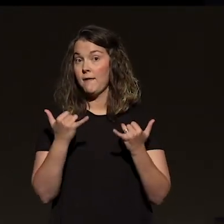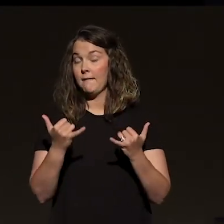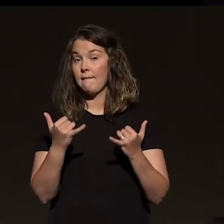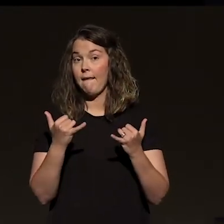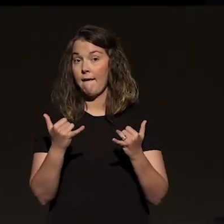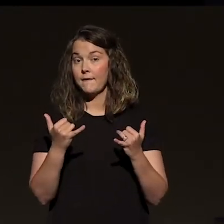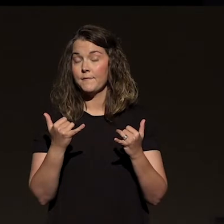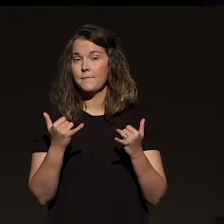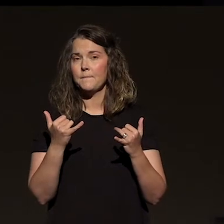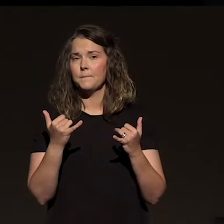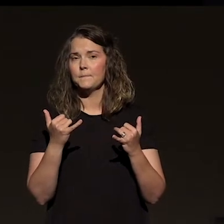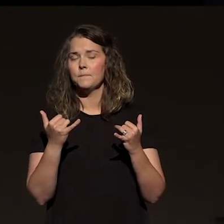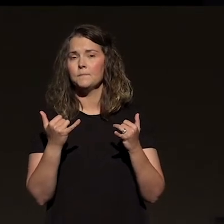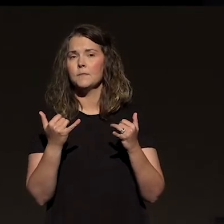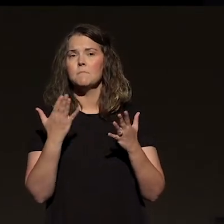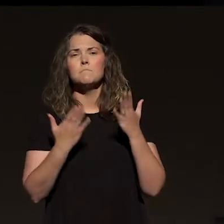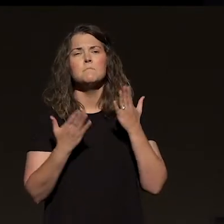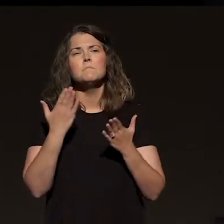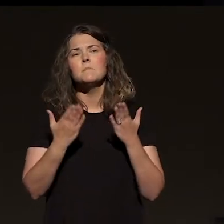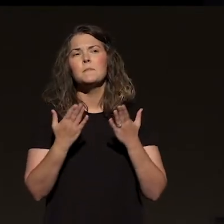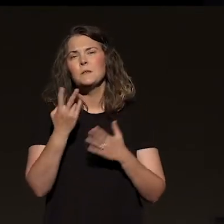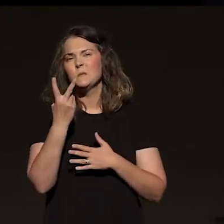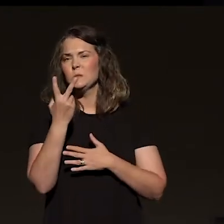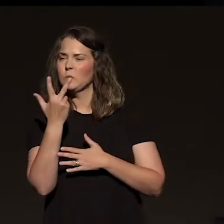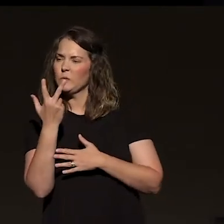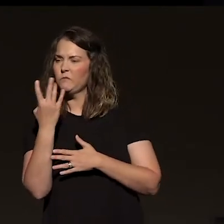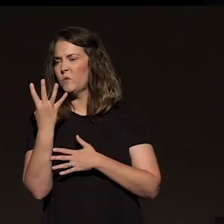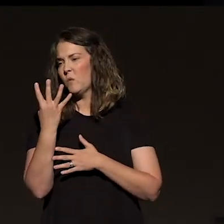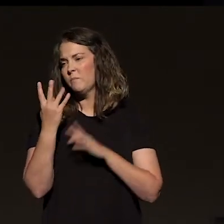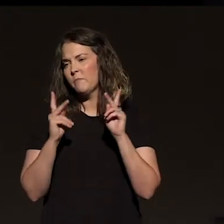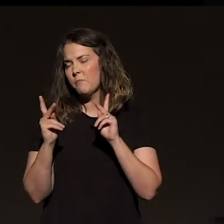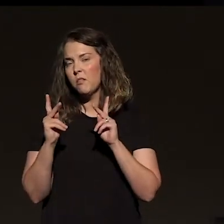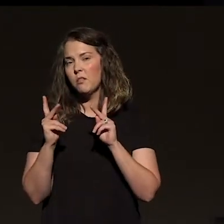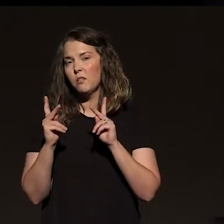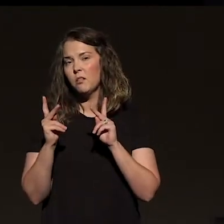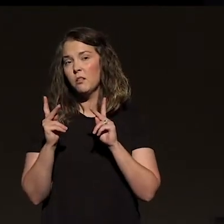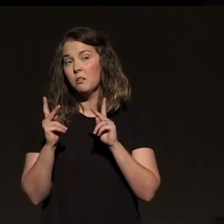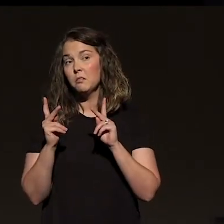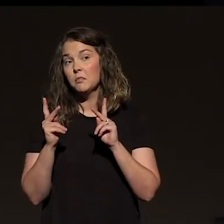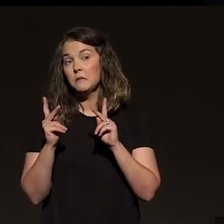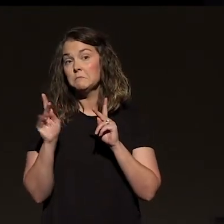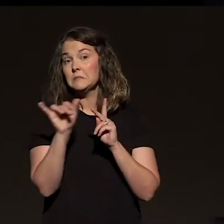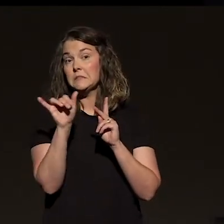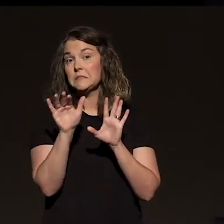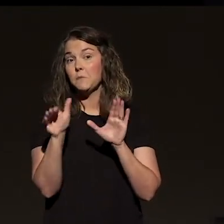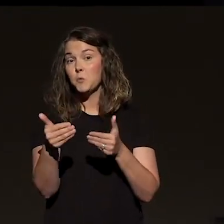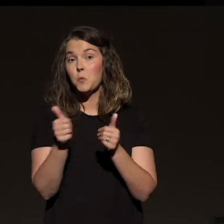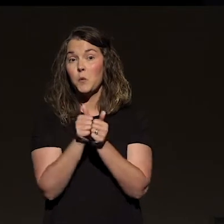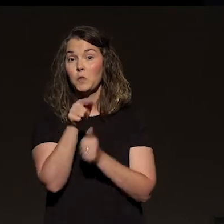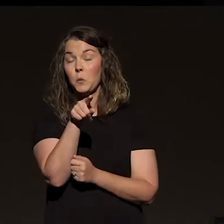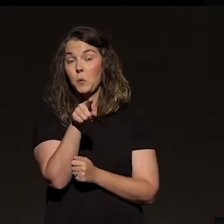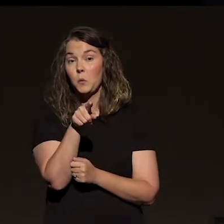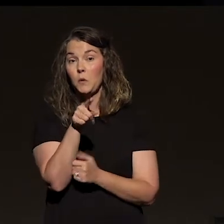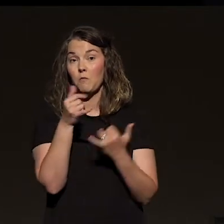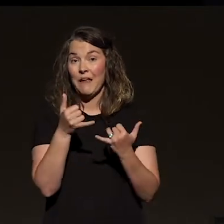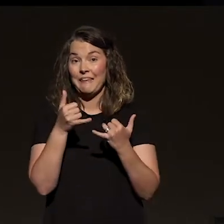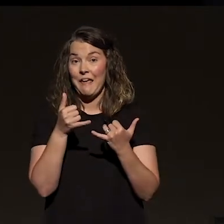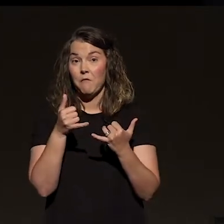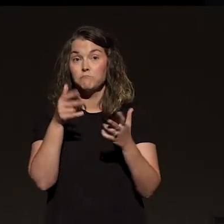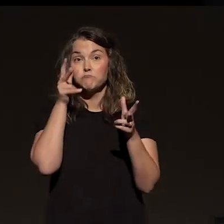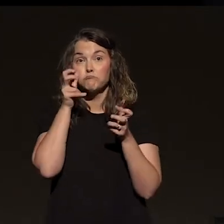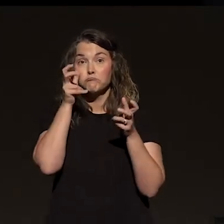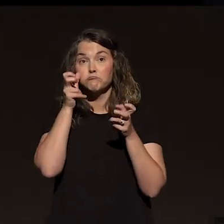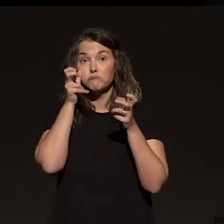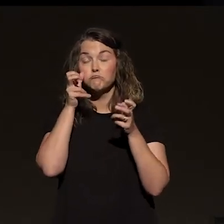online. Right now, there may be two or three or four people listening with you in the same room. And what Jesus knows is that